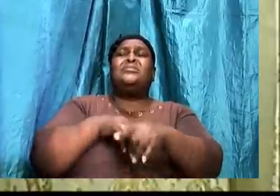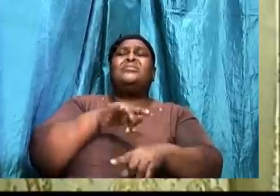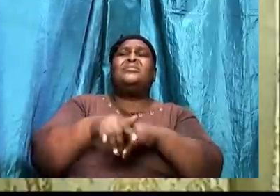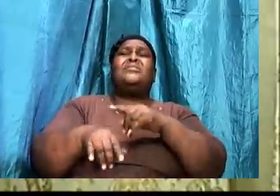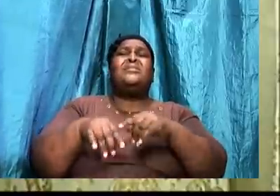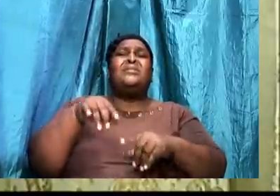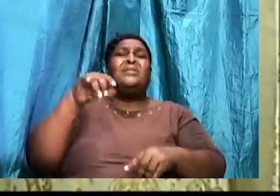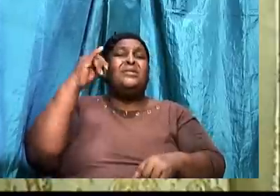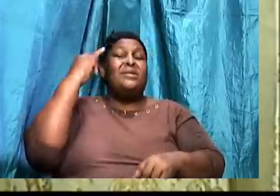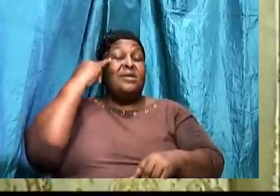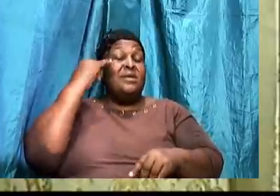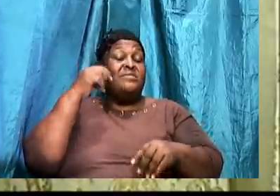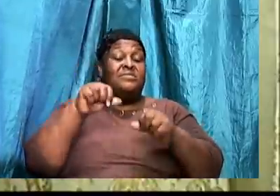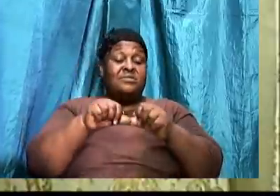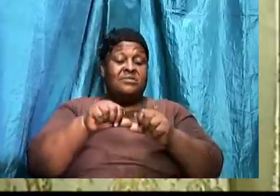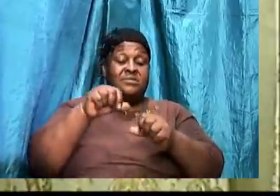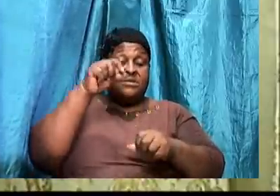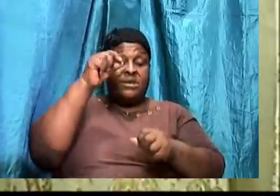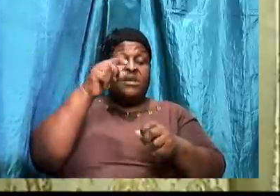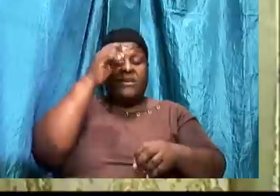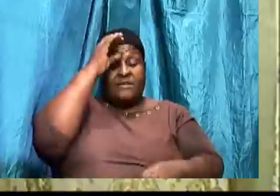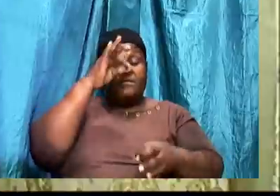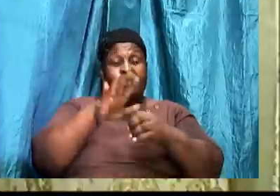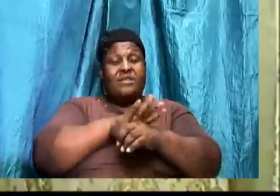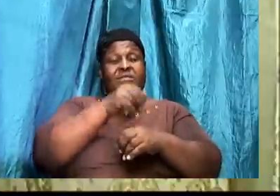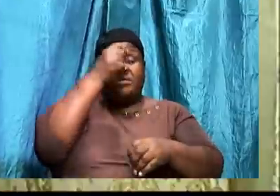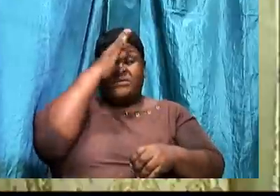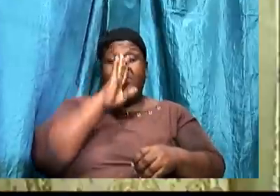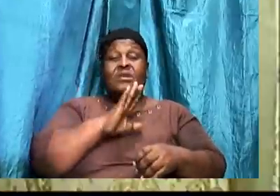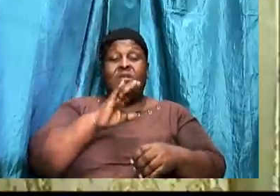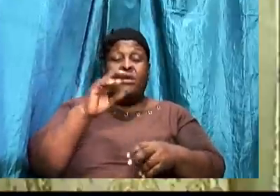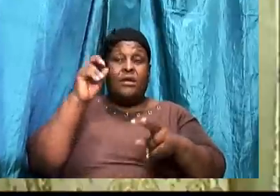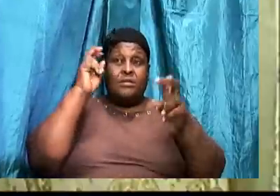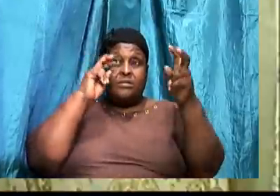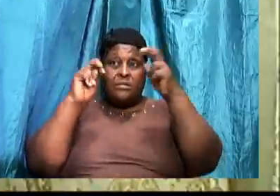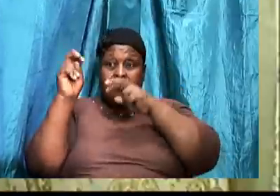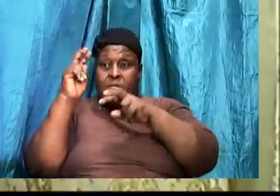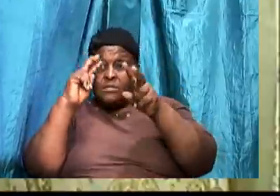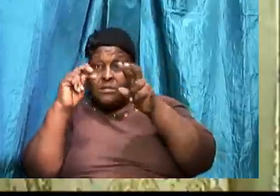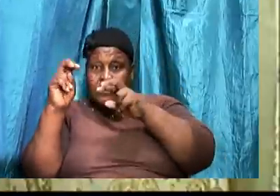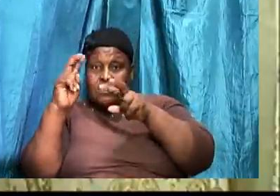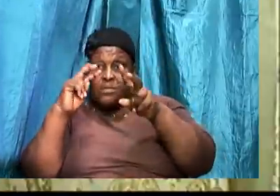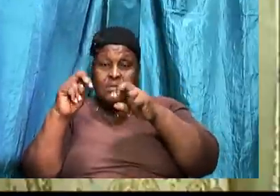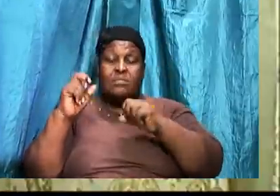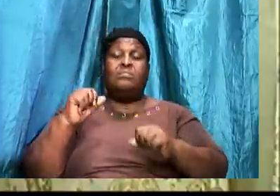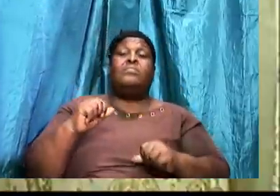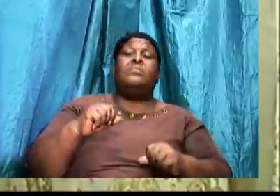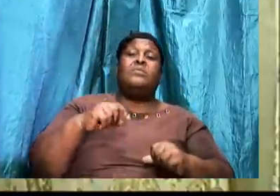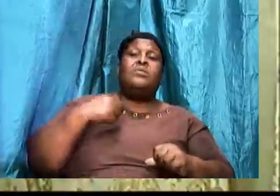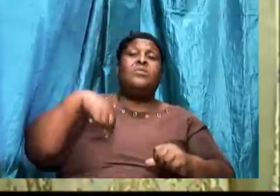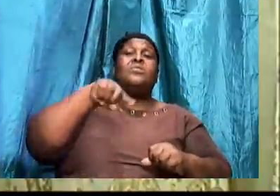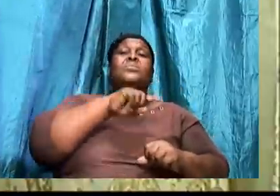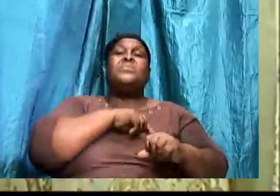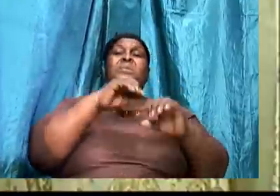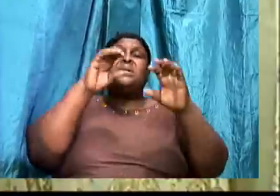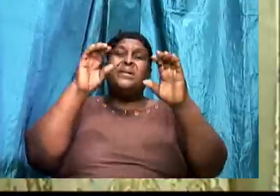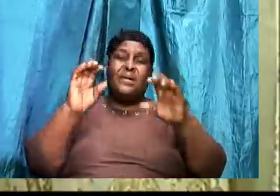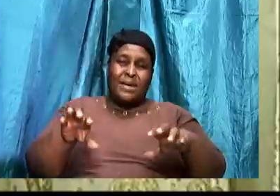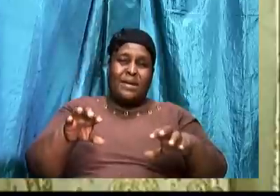we remain faithful to God. And vigilant. We can